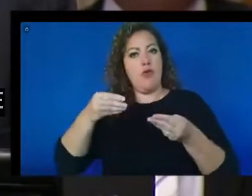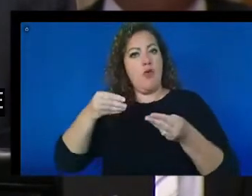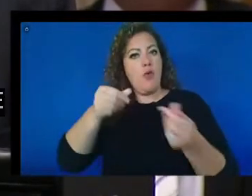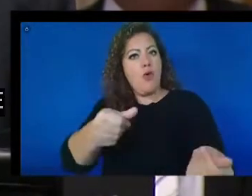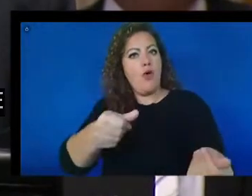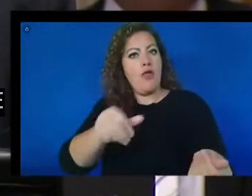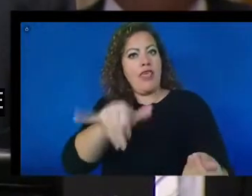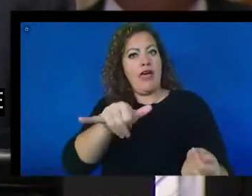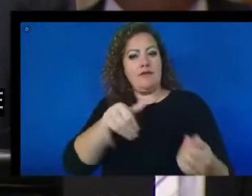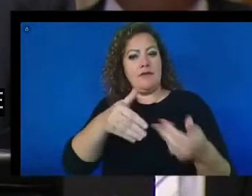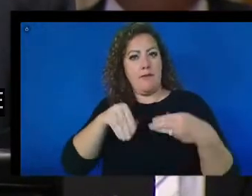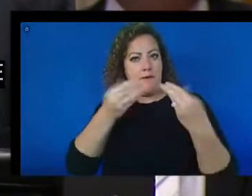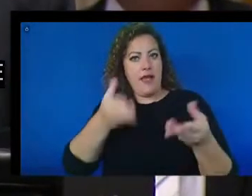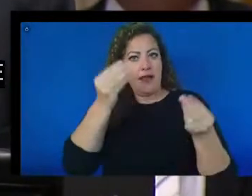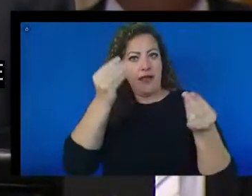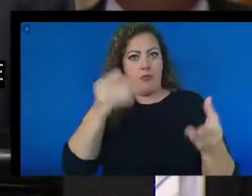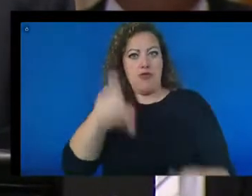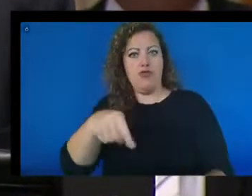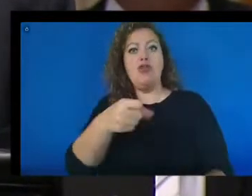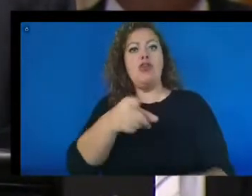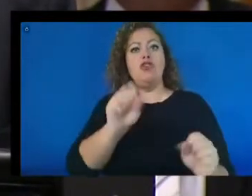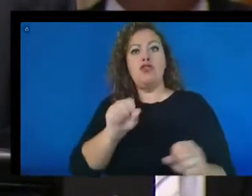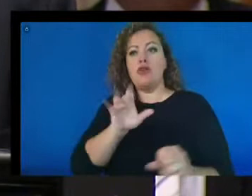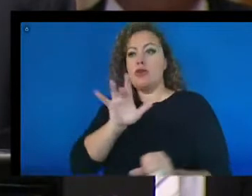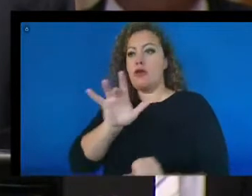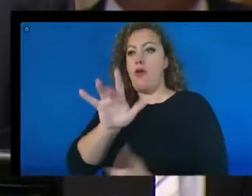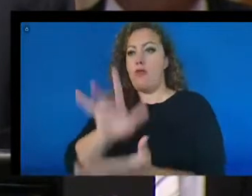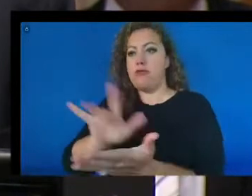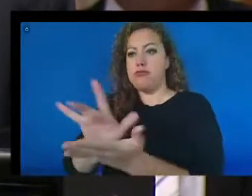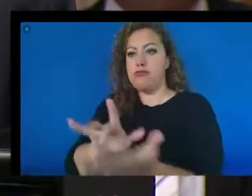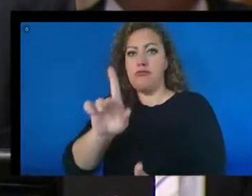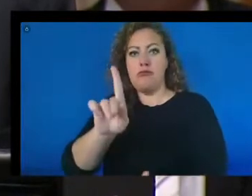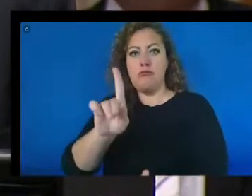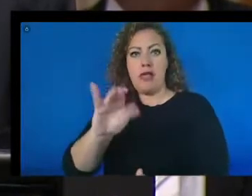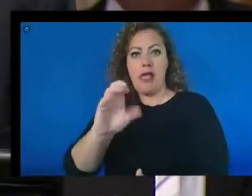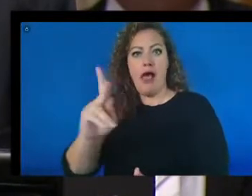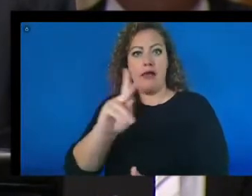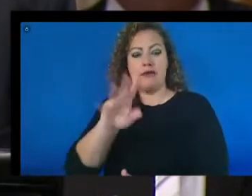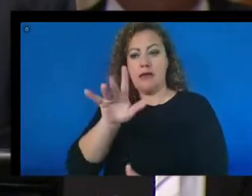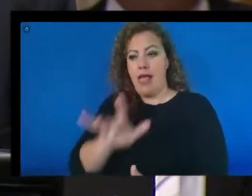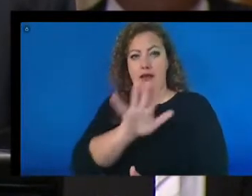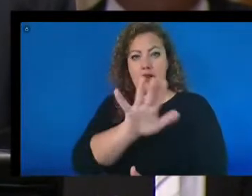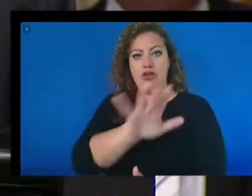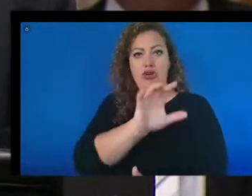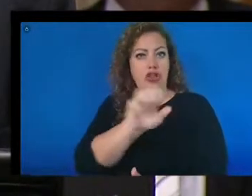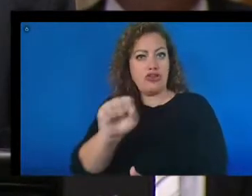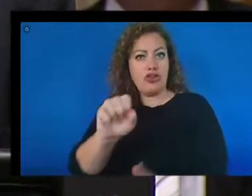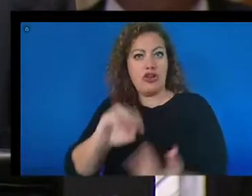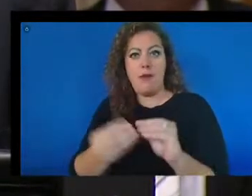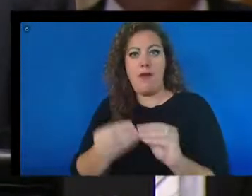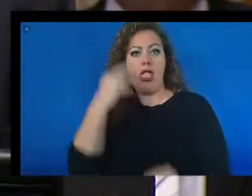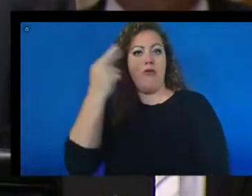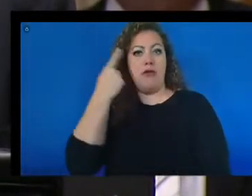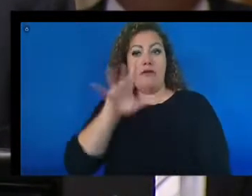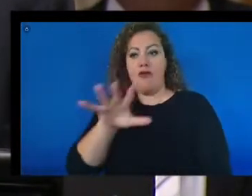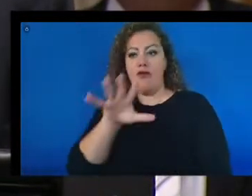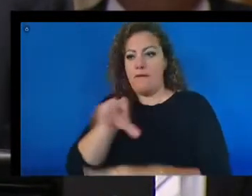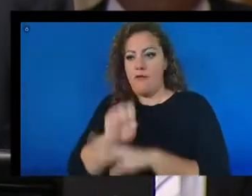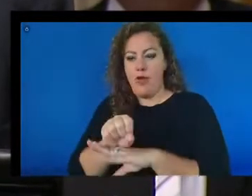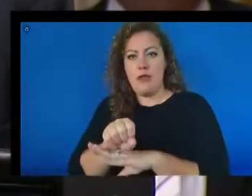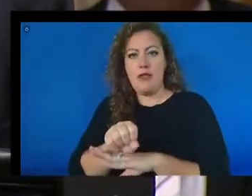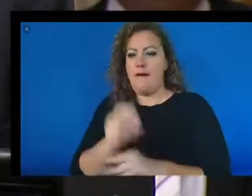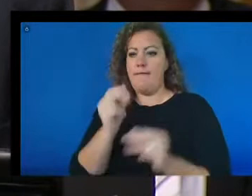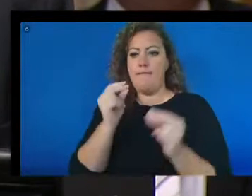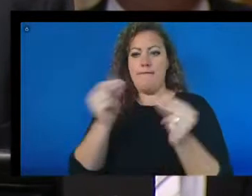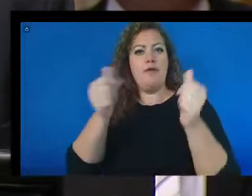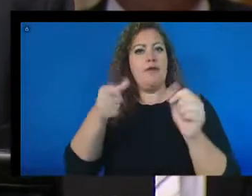You just simply go to the kiosk, you enter your information, including your social security number, your reason for the visit. Boom. And you get associated not